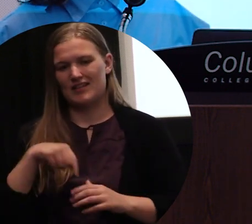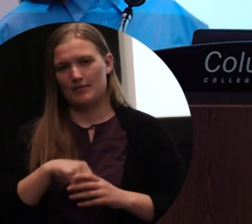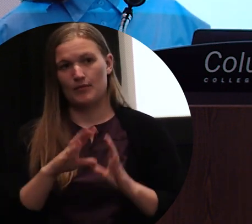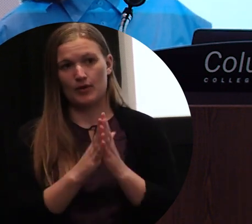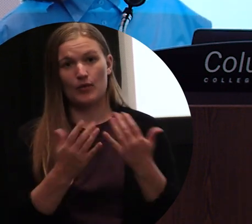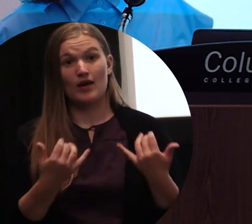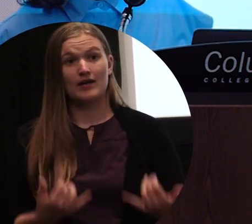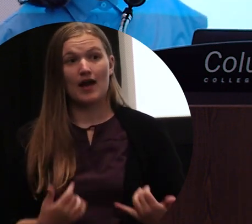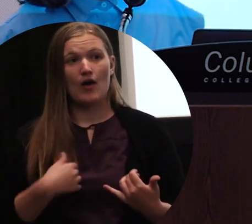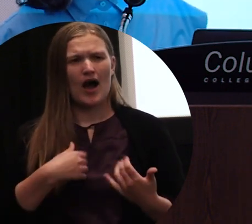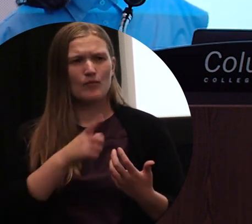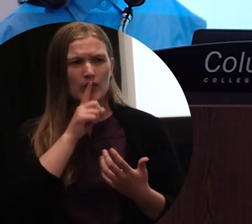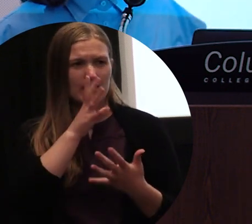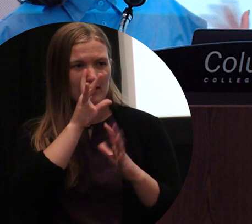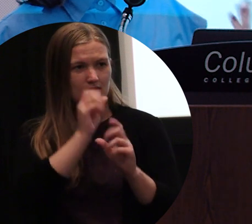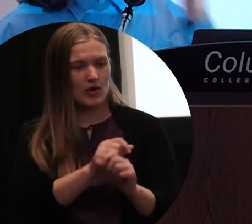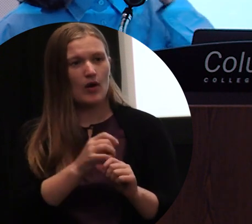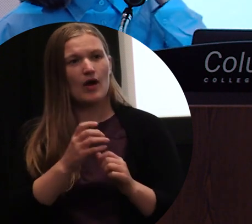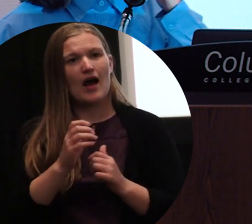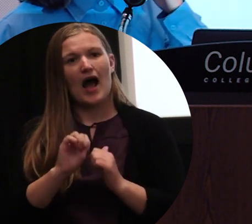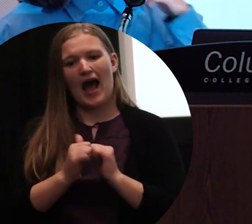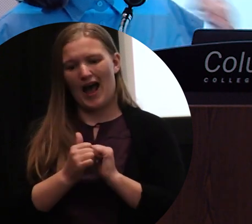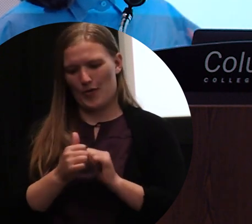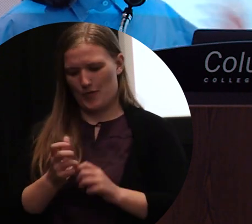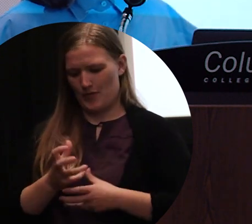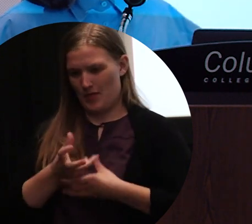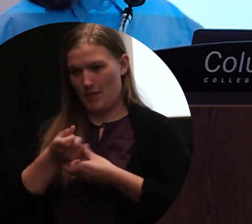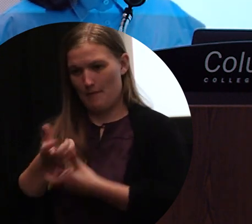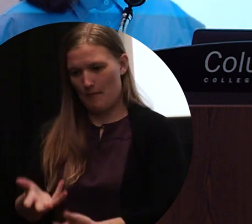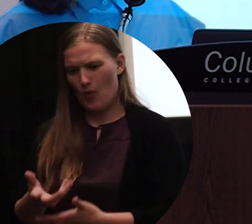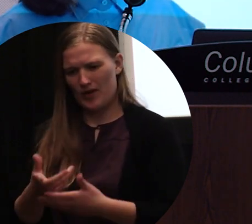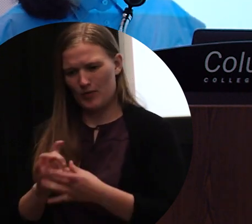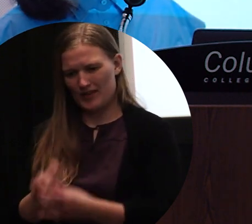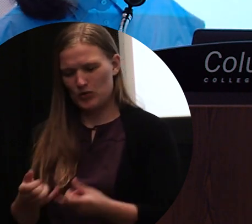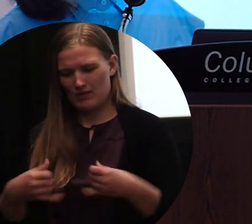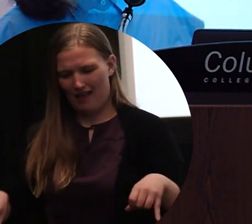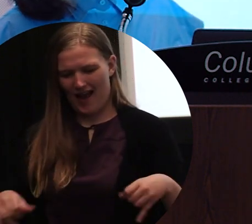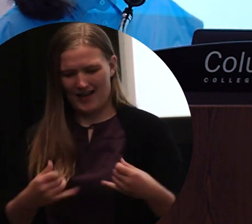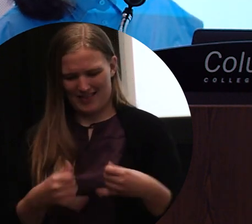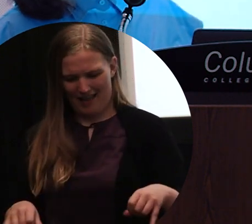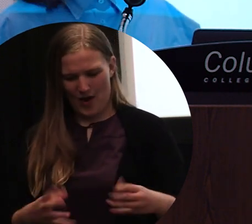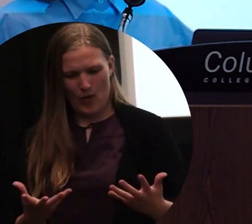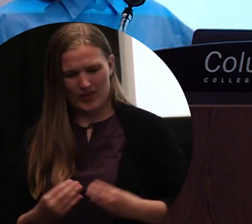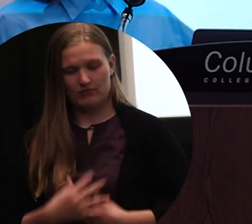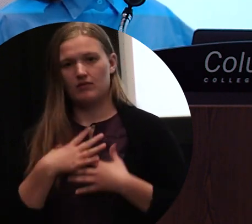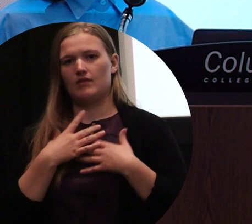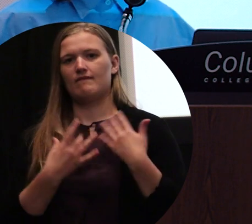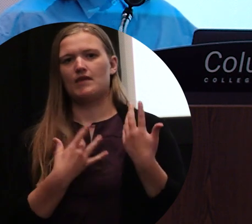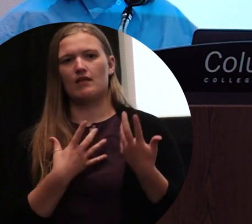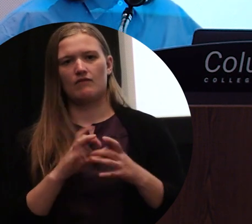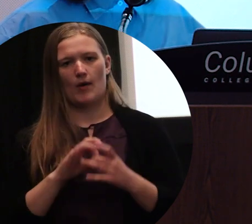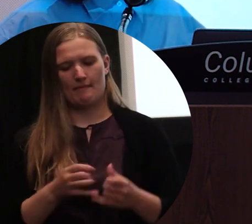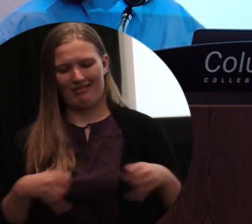this point right now, I'm really kind of interested in the poetics of a line and what that can evoke. And so I'm exploring those